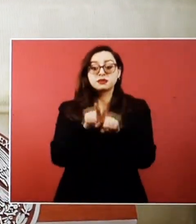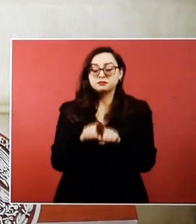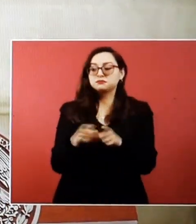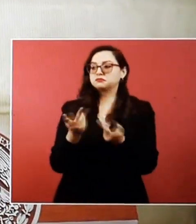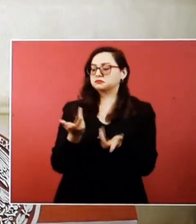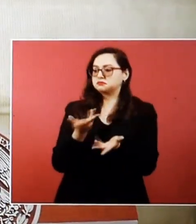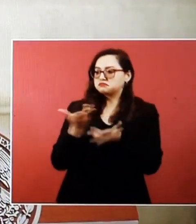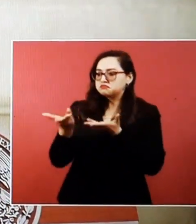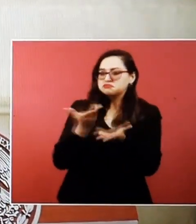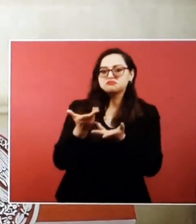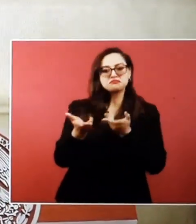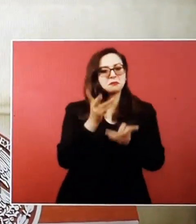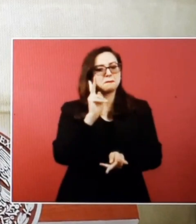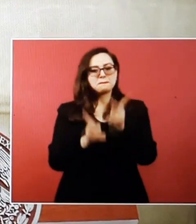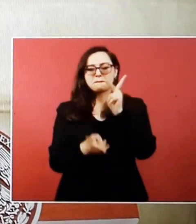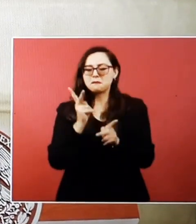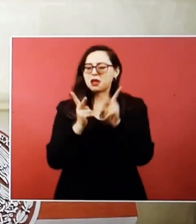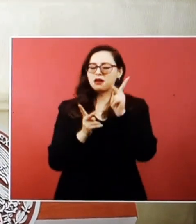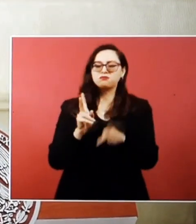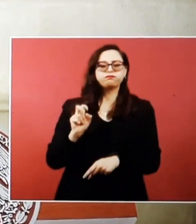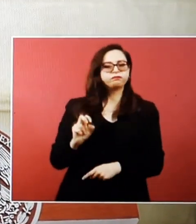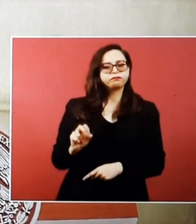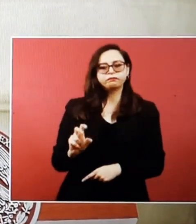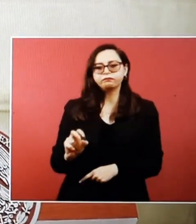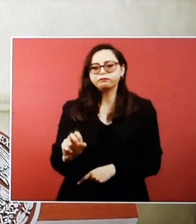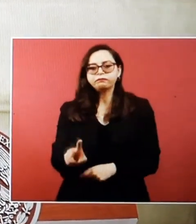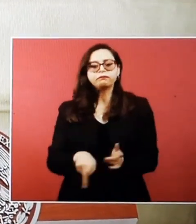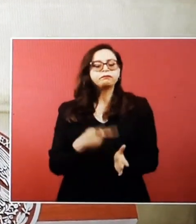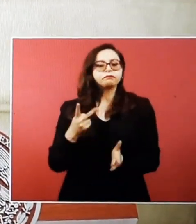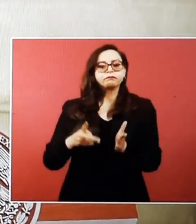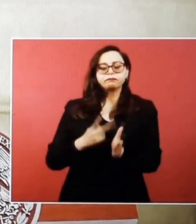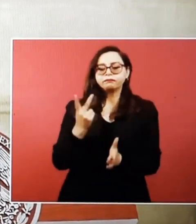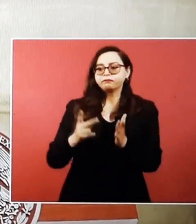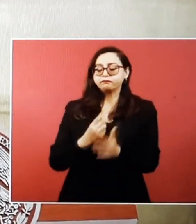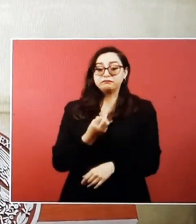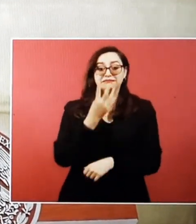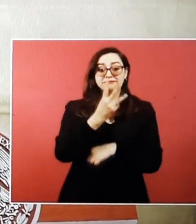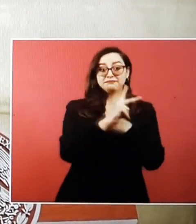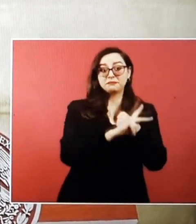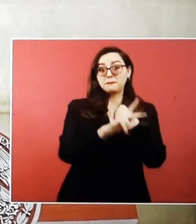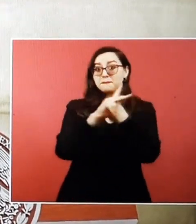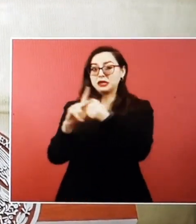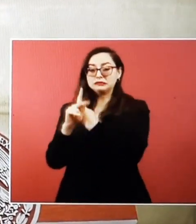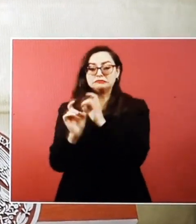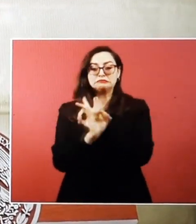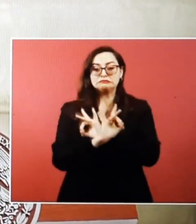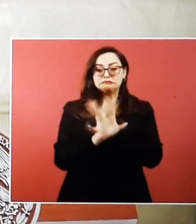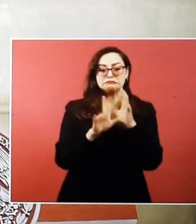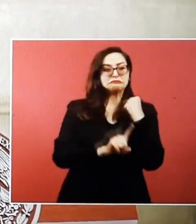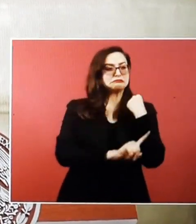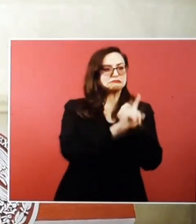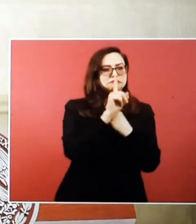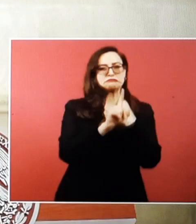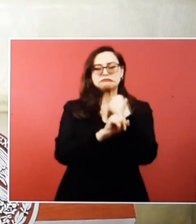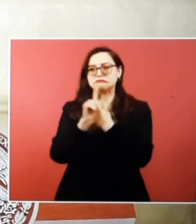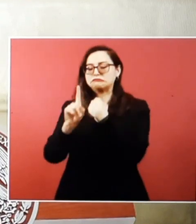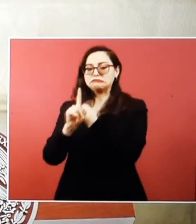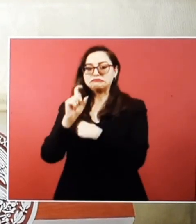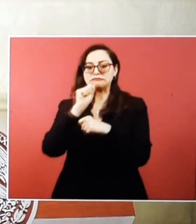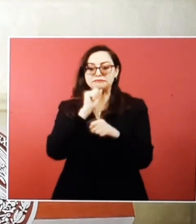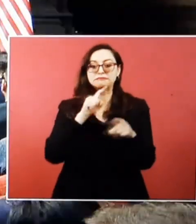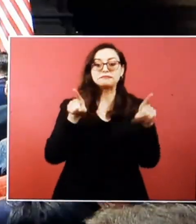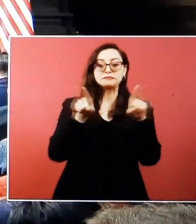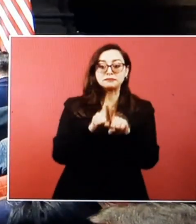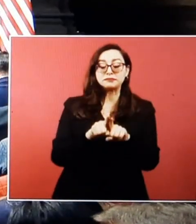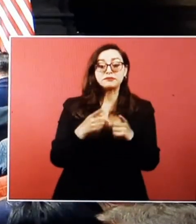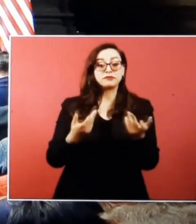impact all three of our nations. Our entire hemisphere is experiencing unprecedented levels of migration,